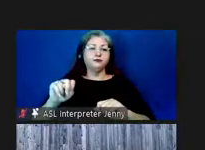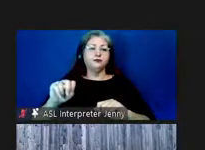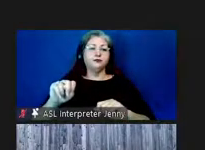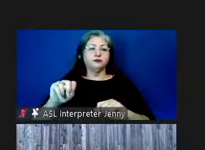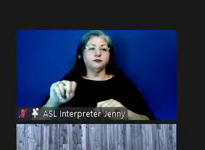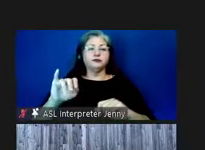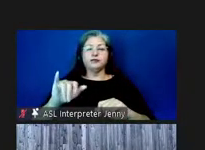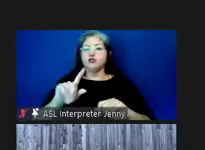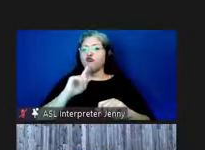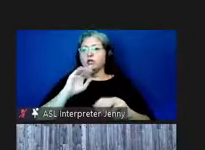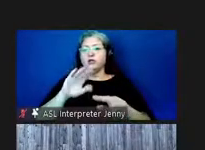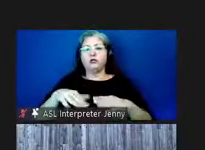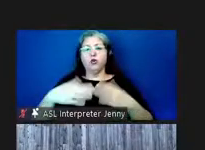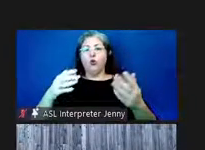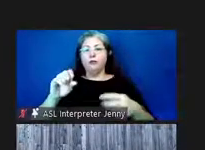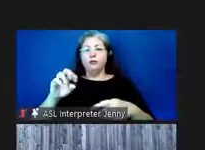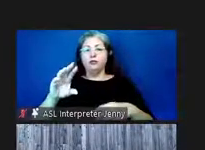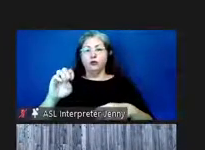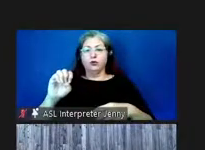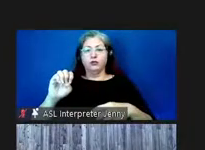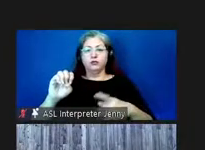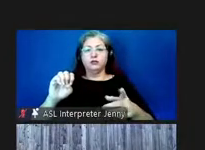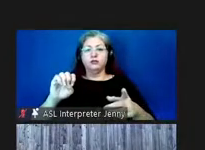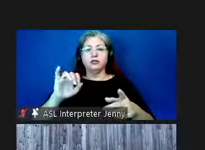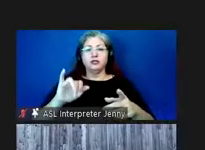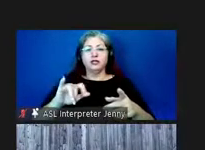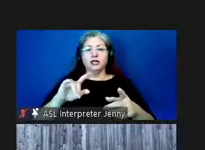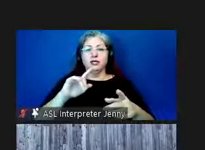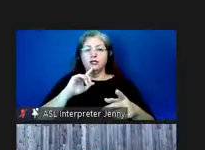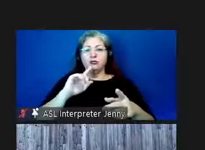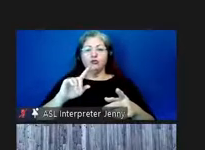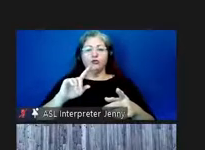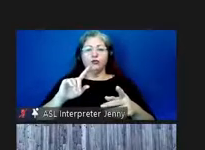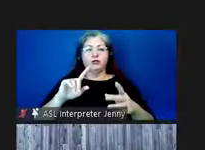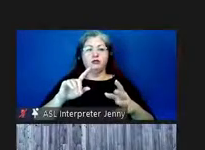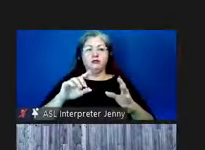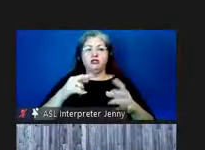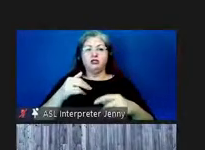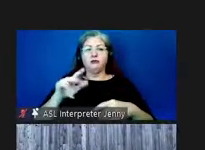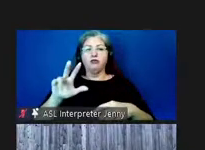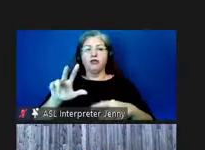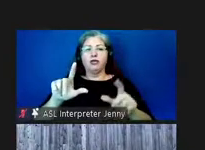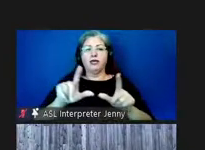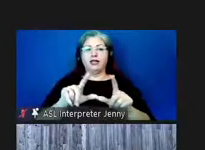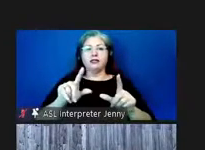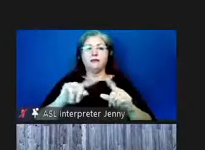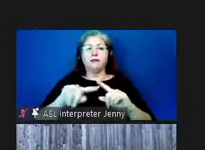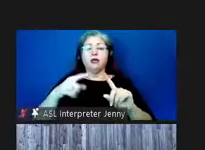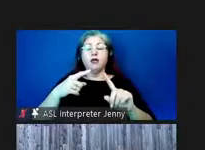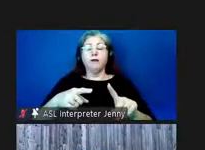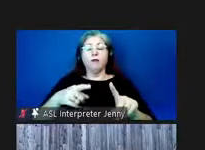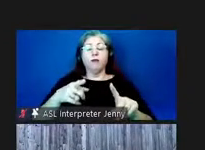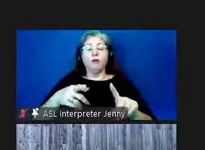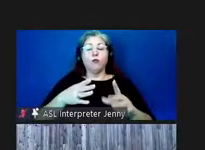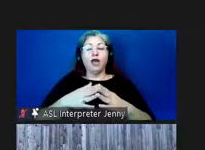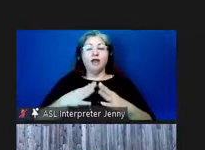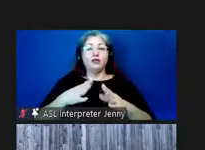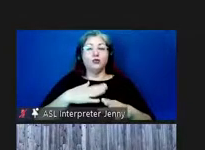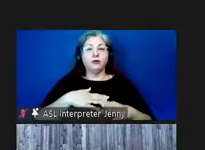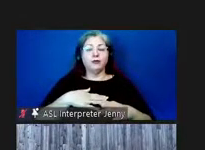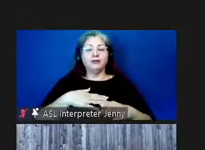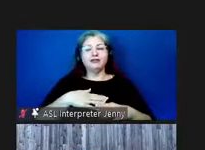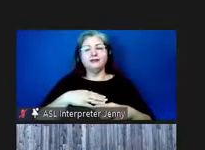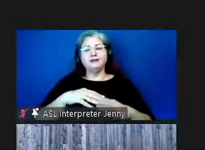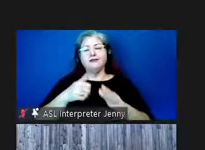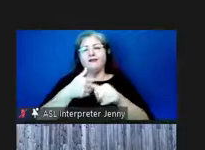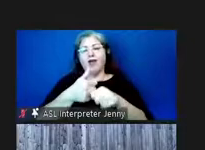open source we put it under the very permissive gpl3 license we only ask that to um be ethical about